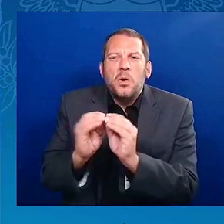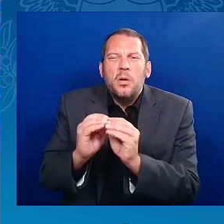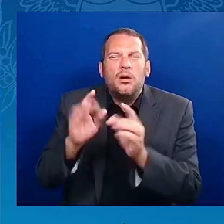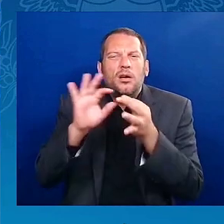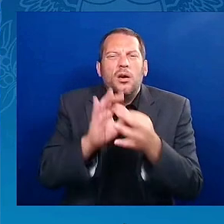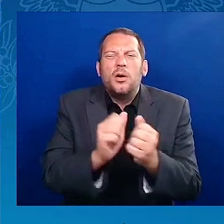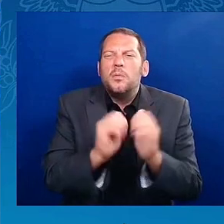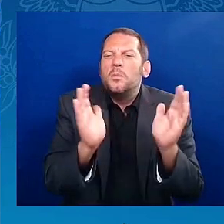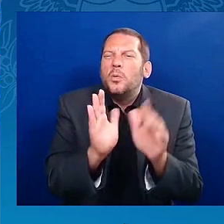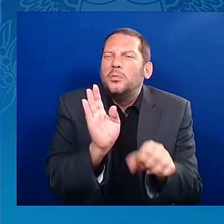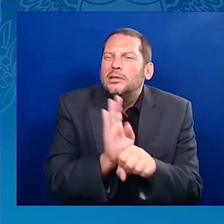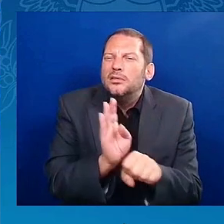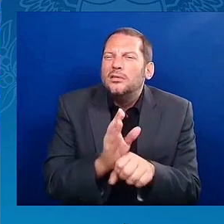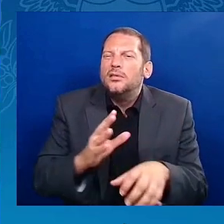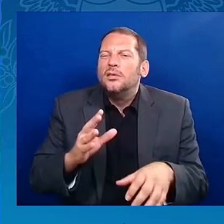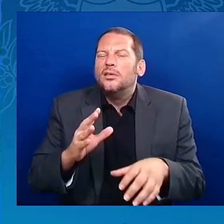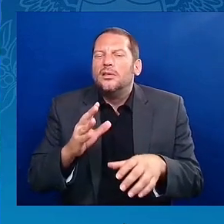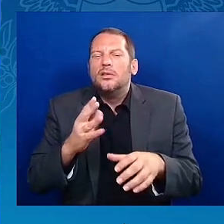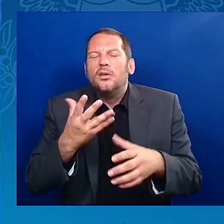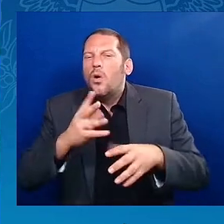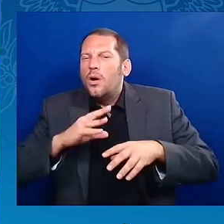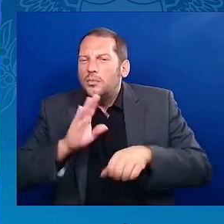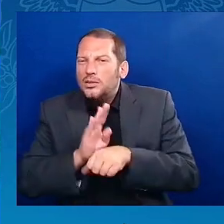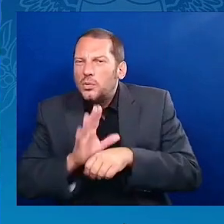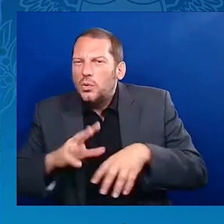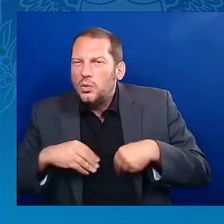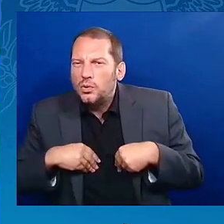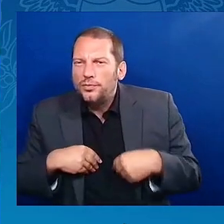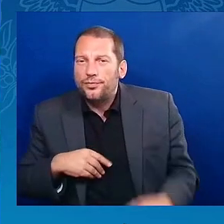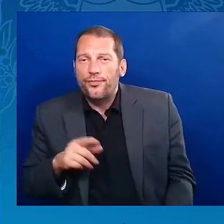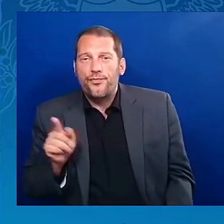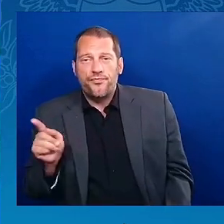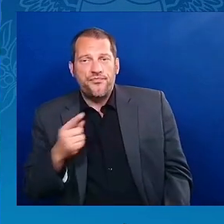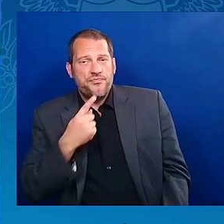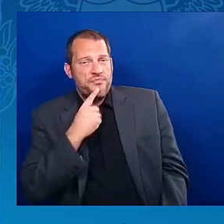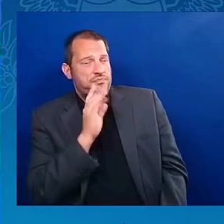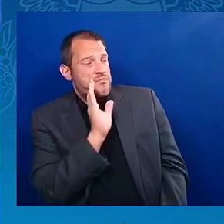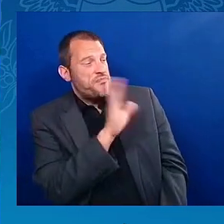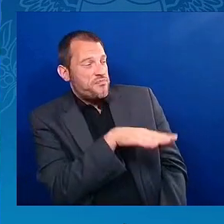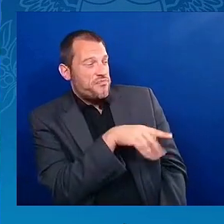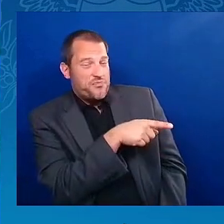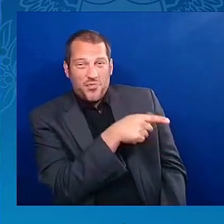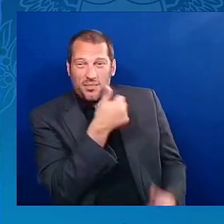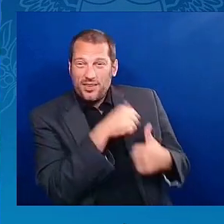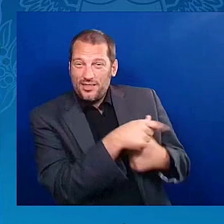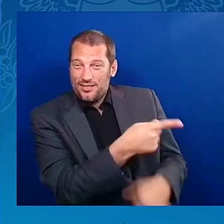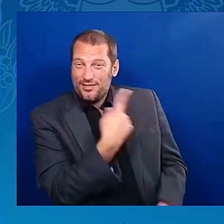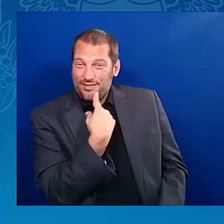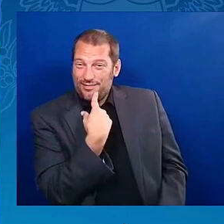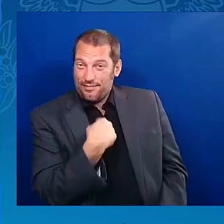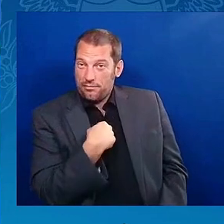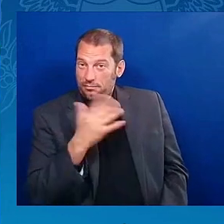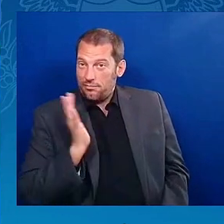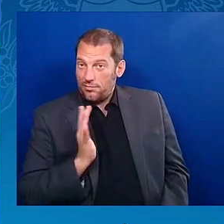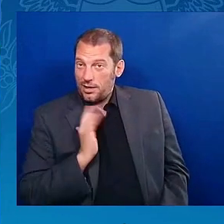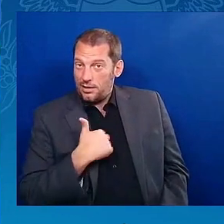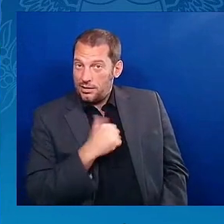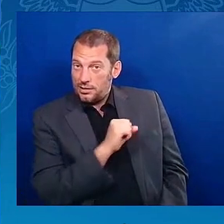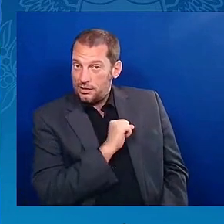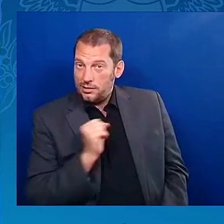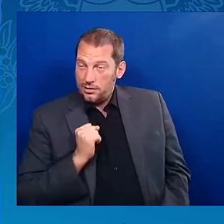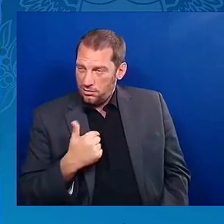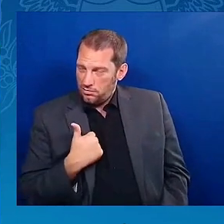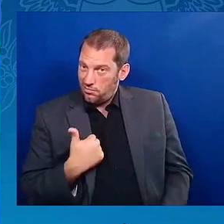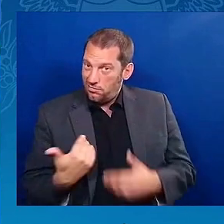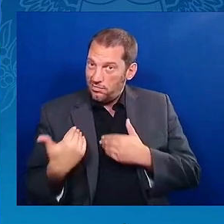responsible with a group of other senators for getting 12 billion more dollars into our community banks. So